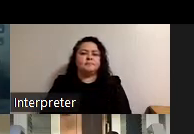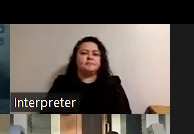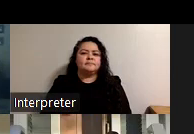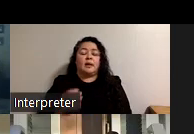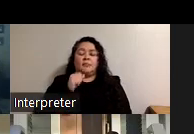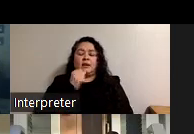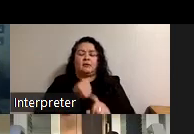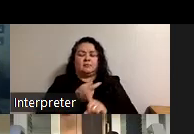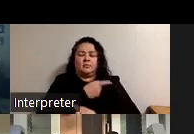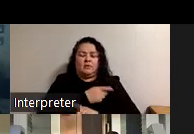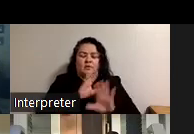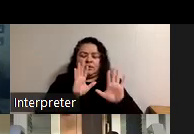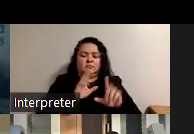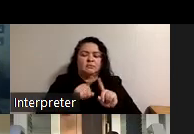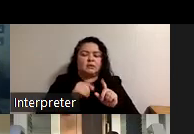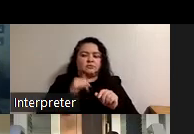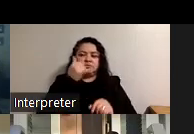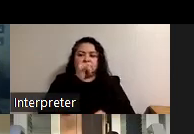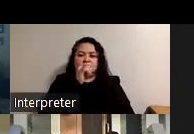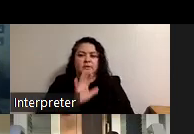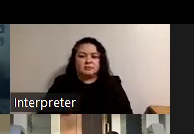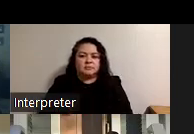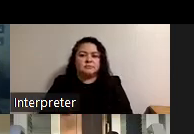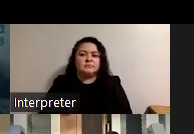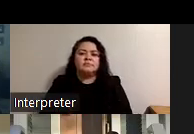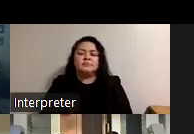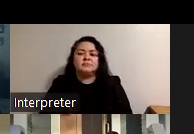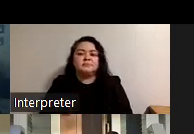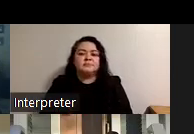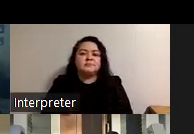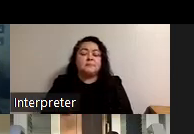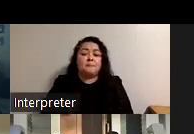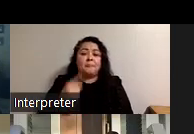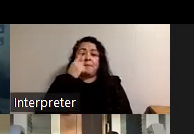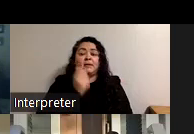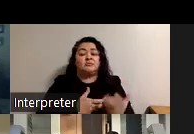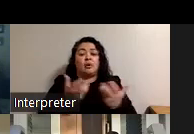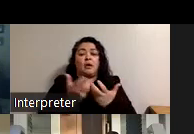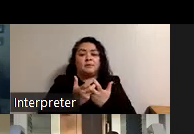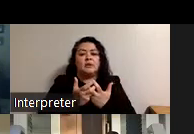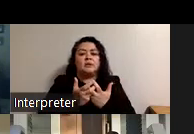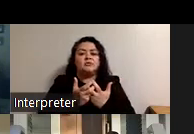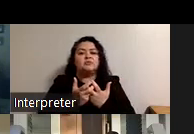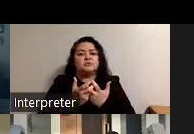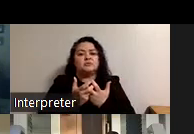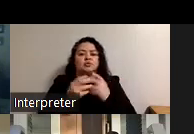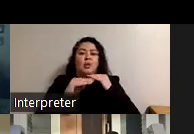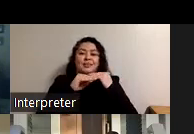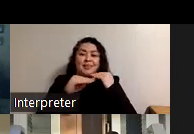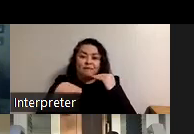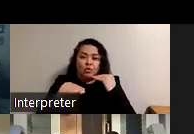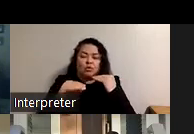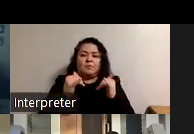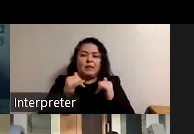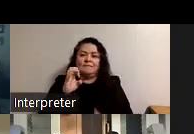could but that's ridiculous um um because the accommodations are to kind of level the playing field not give